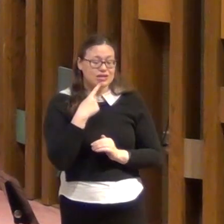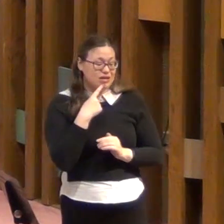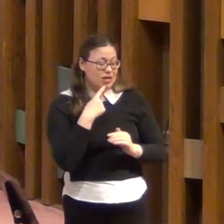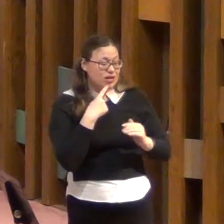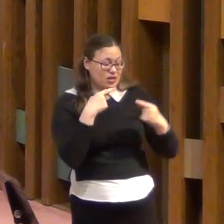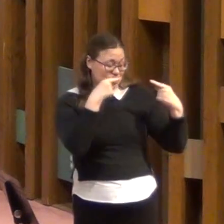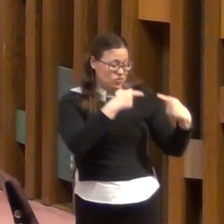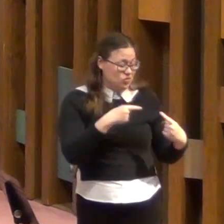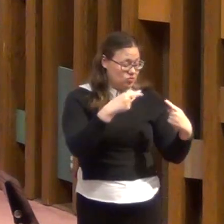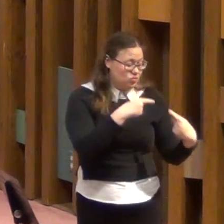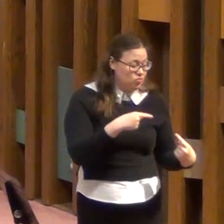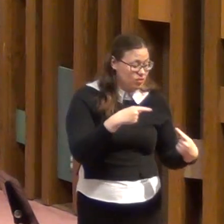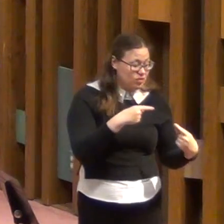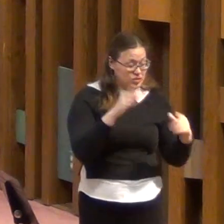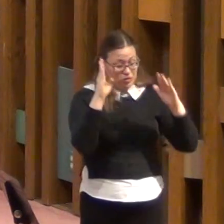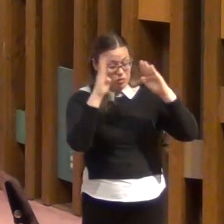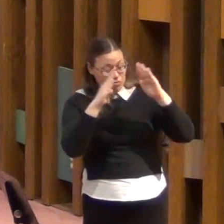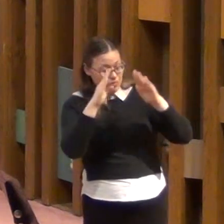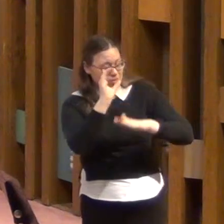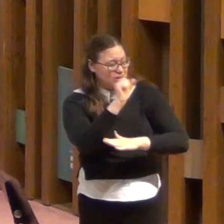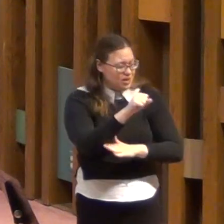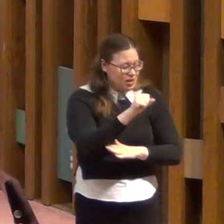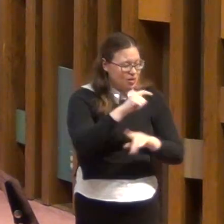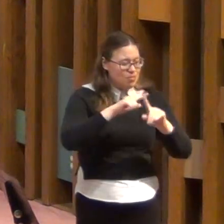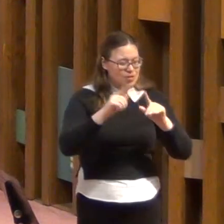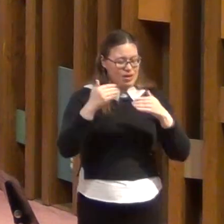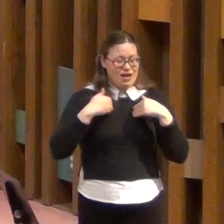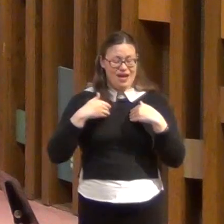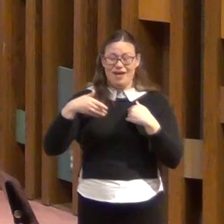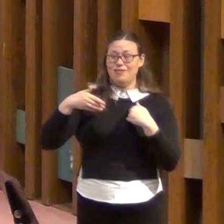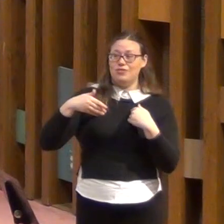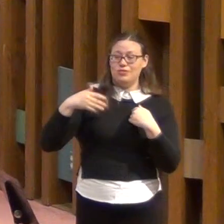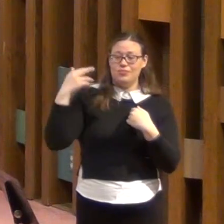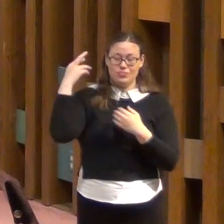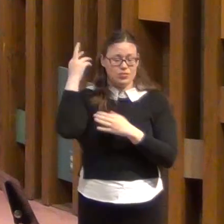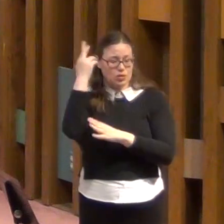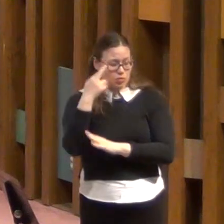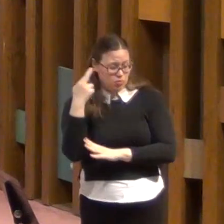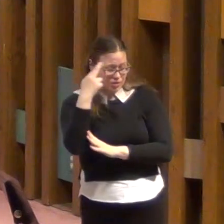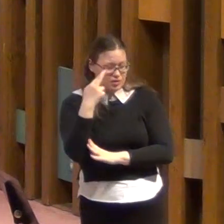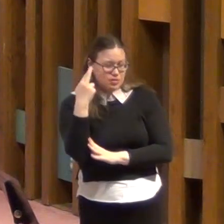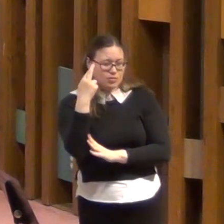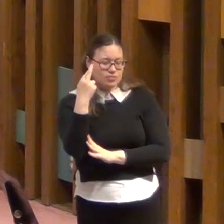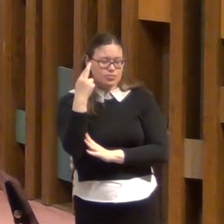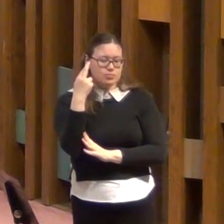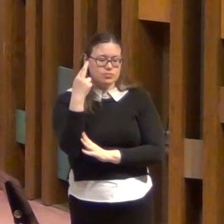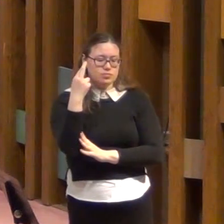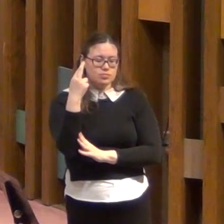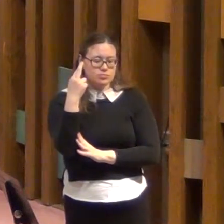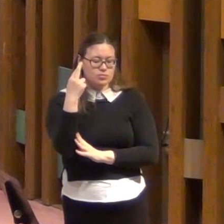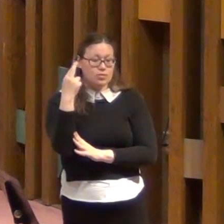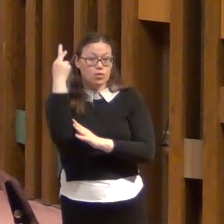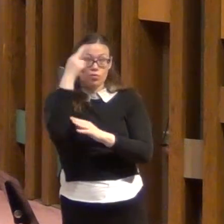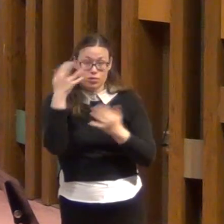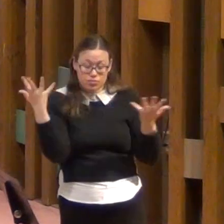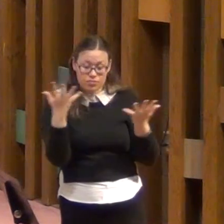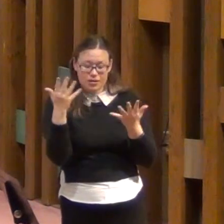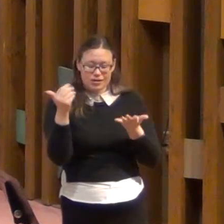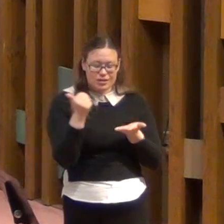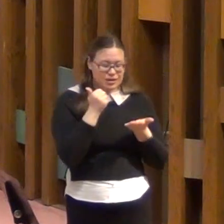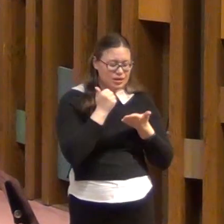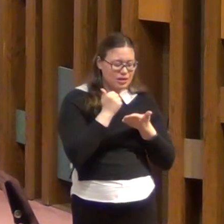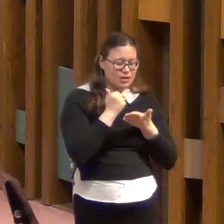but that they serve a divine purpose. They draw us